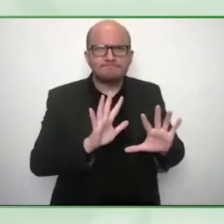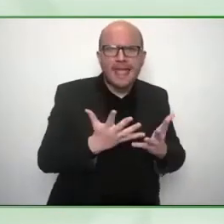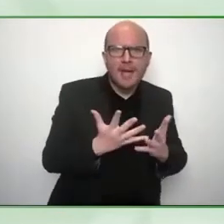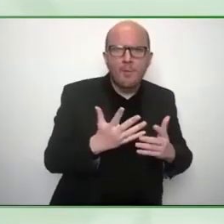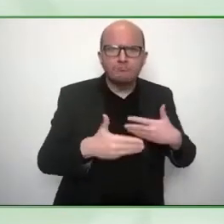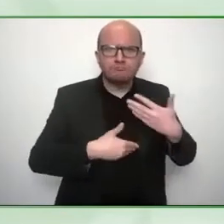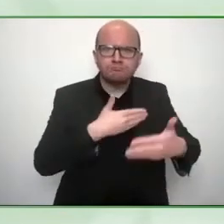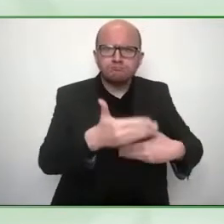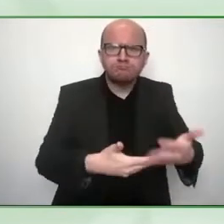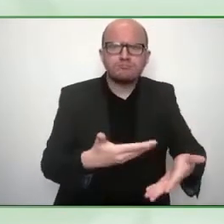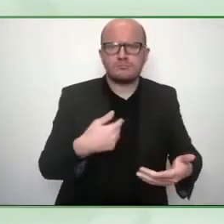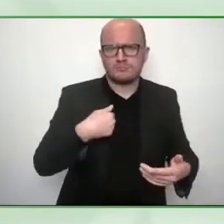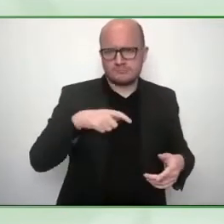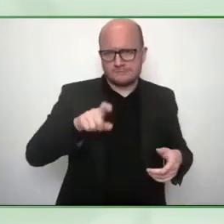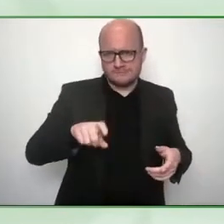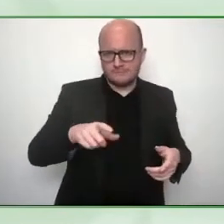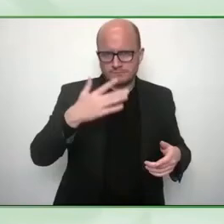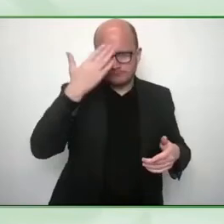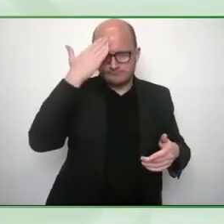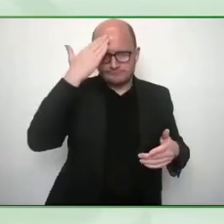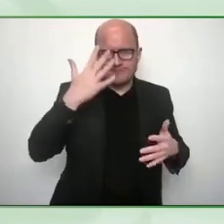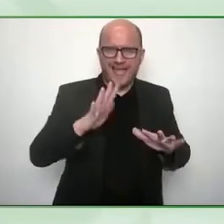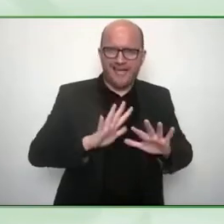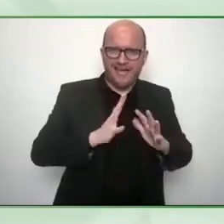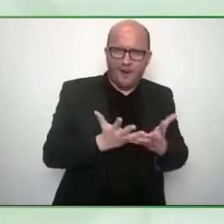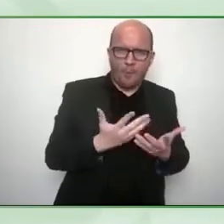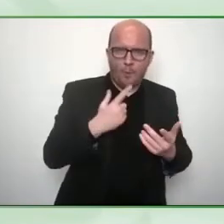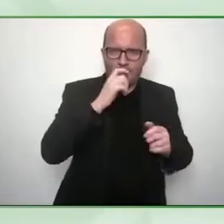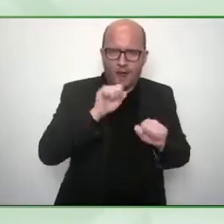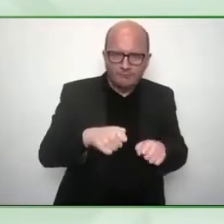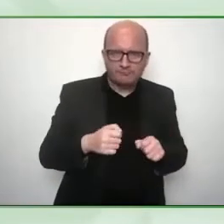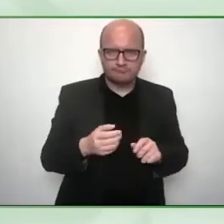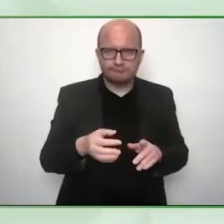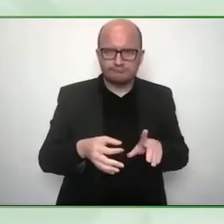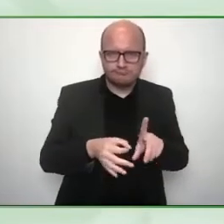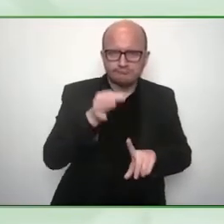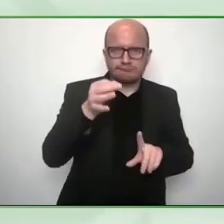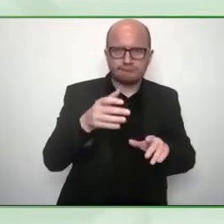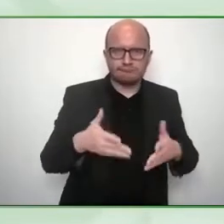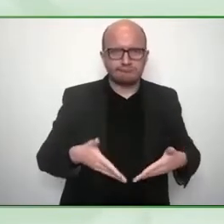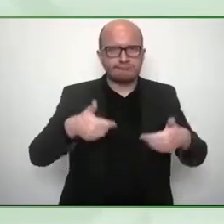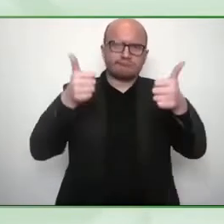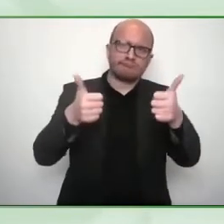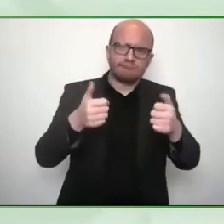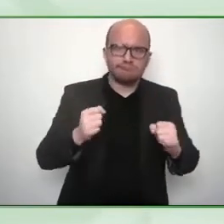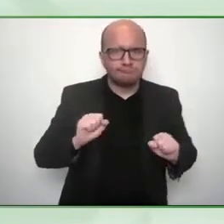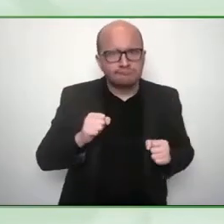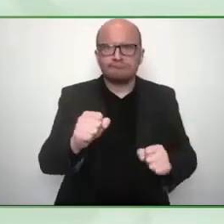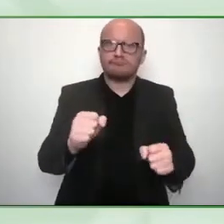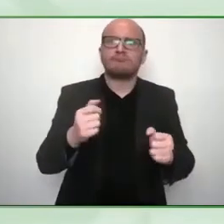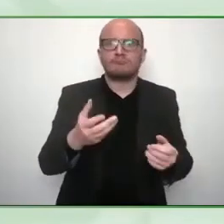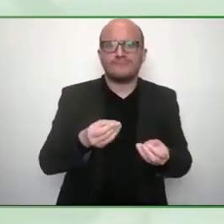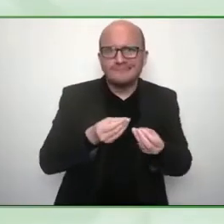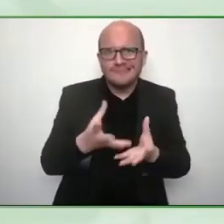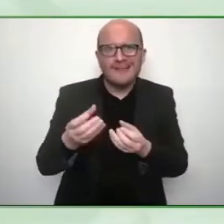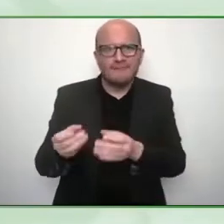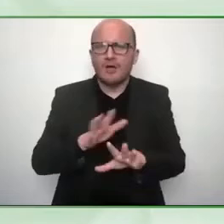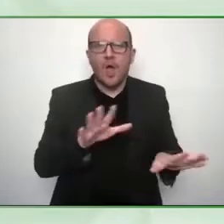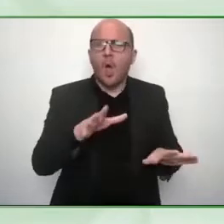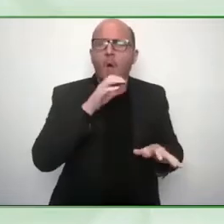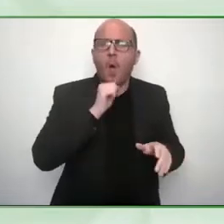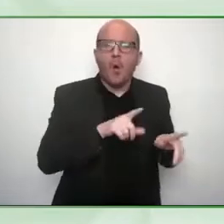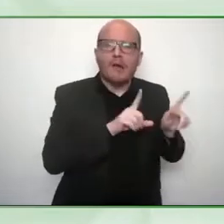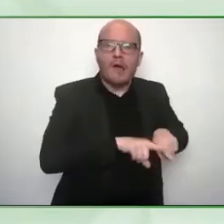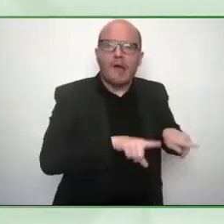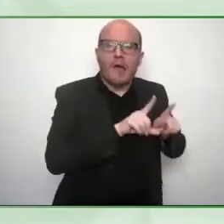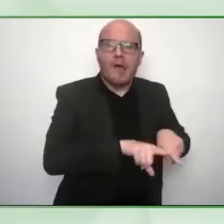assistive technology and you play really nicely into that into that it's that part of the conversation uh awareness and affordability are